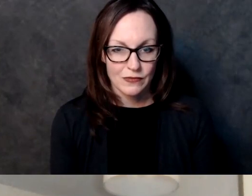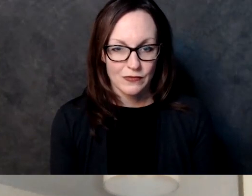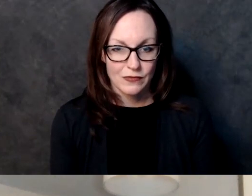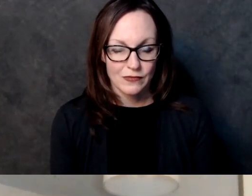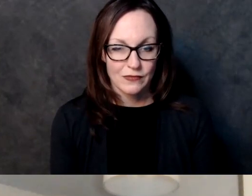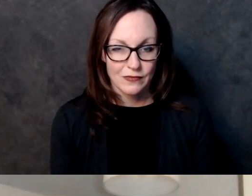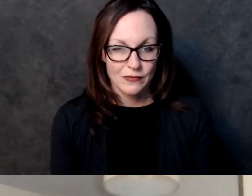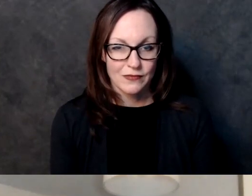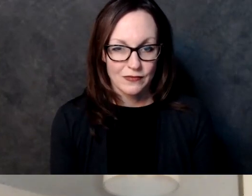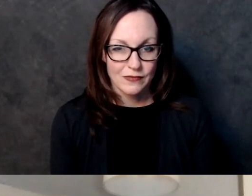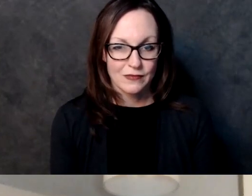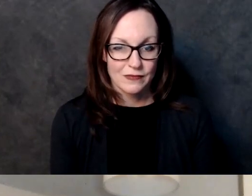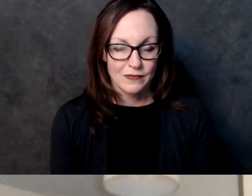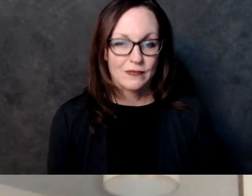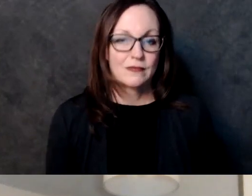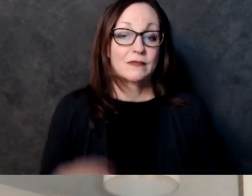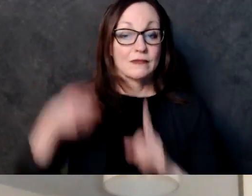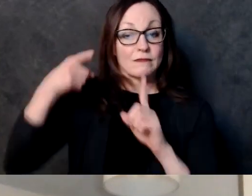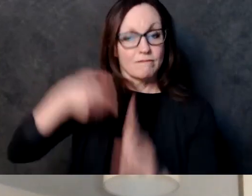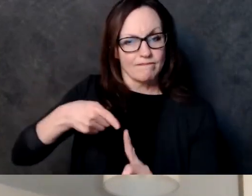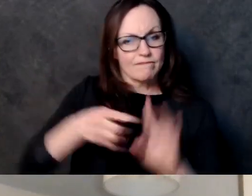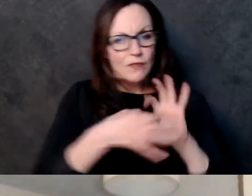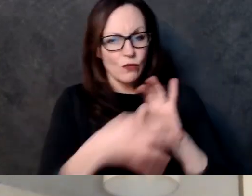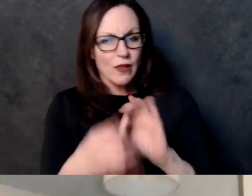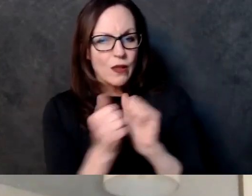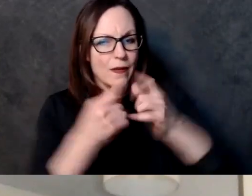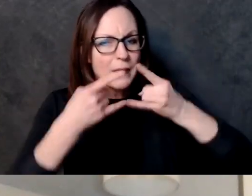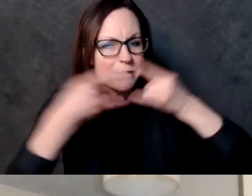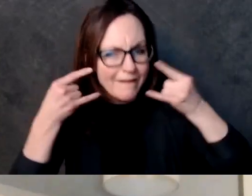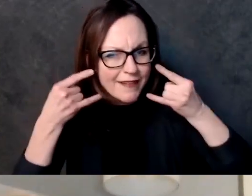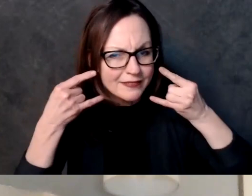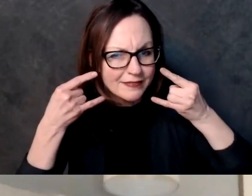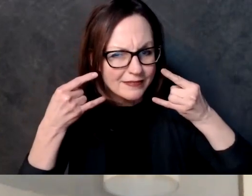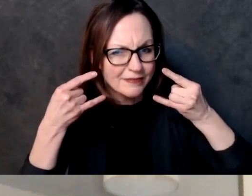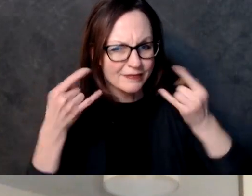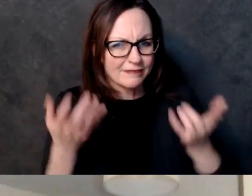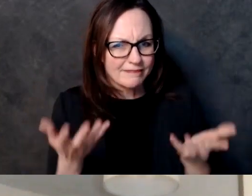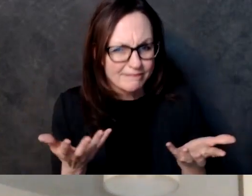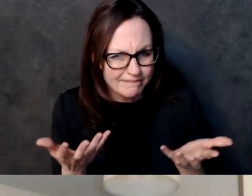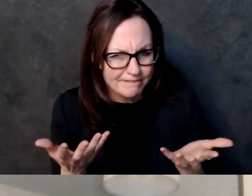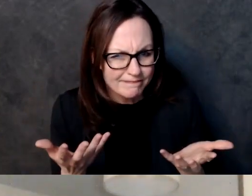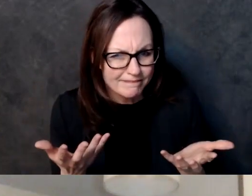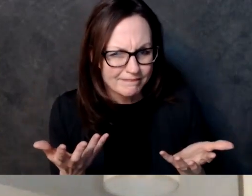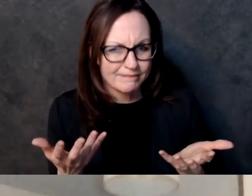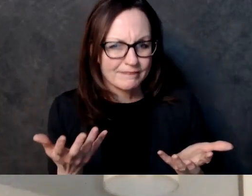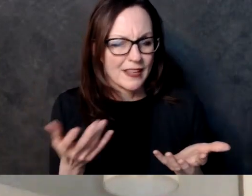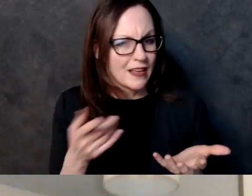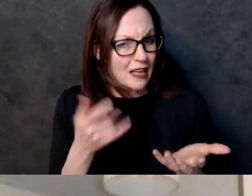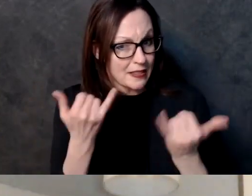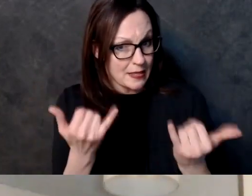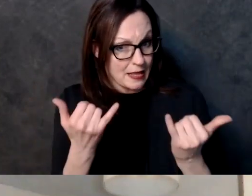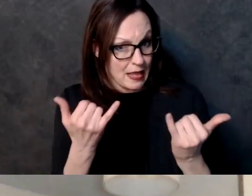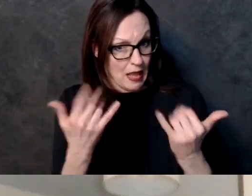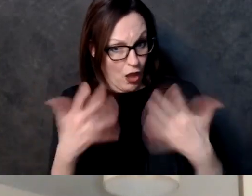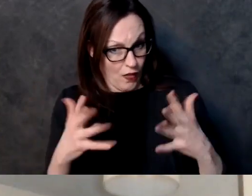think we covered that one um and yes i support the statewide mandate um so yeah that's a good one quick